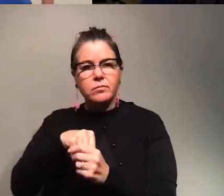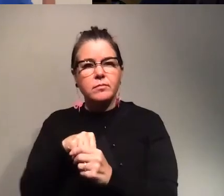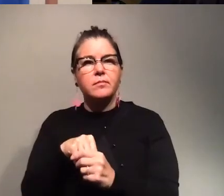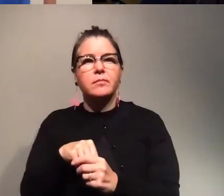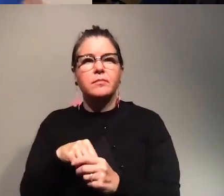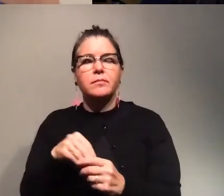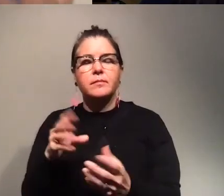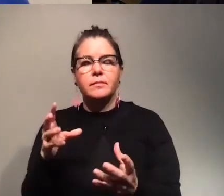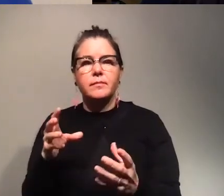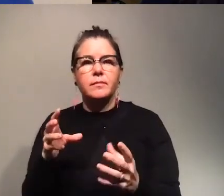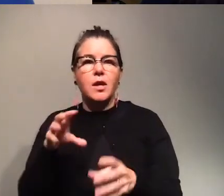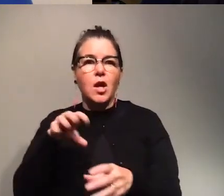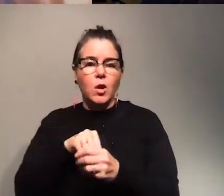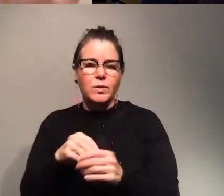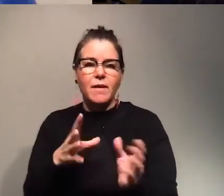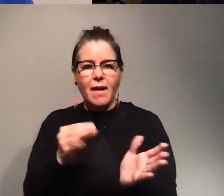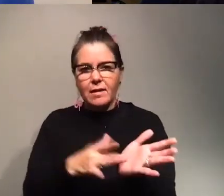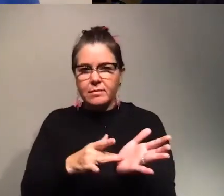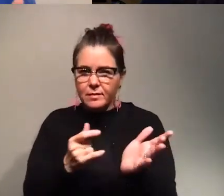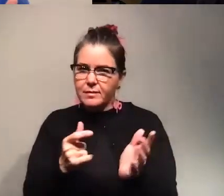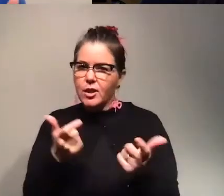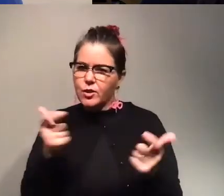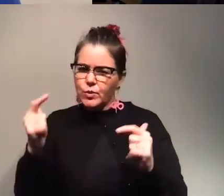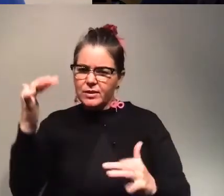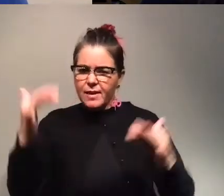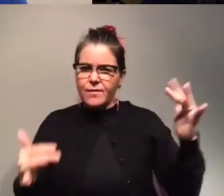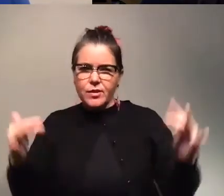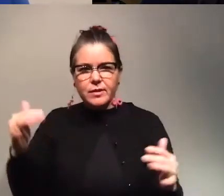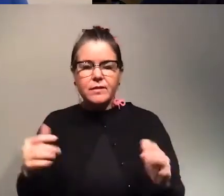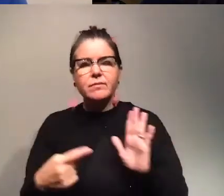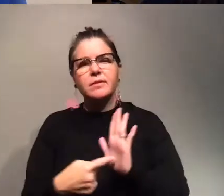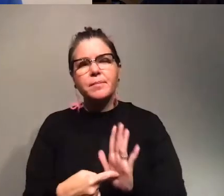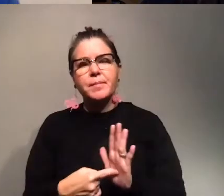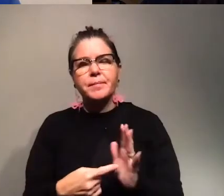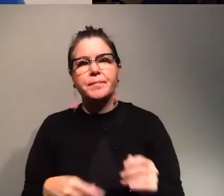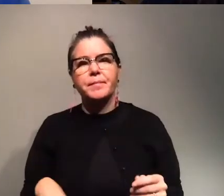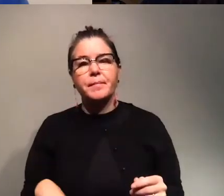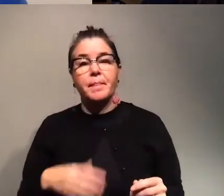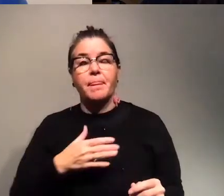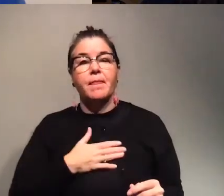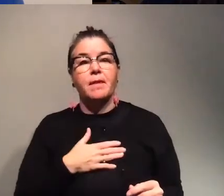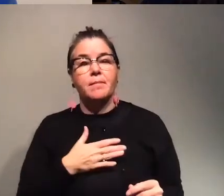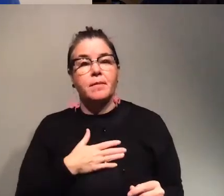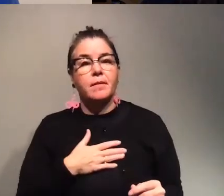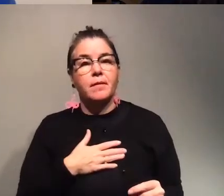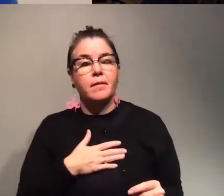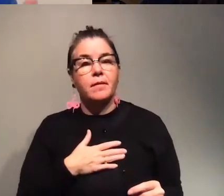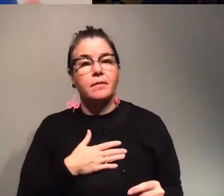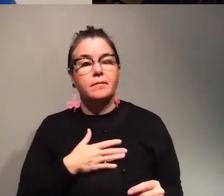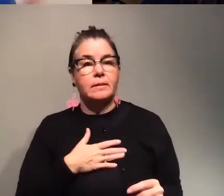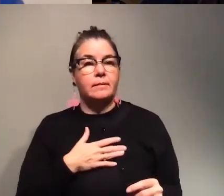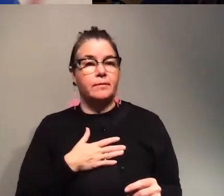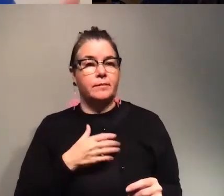inclusive and take advantage of that huge diversity first so for example in my case when